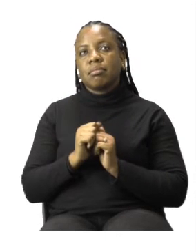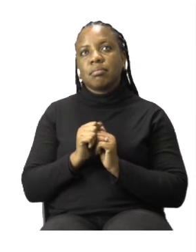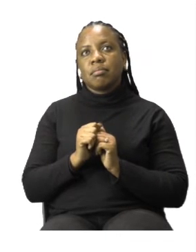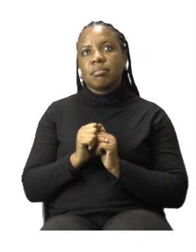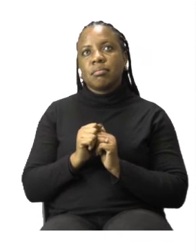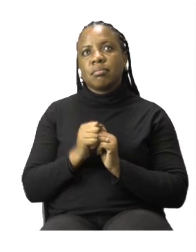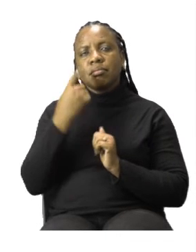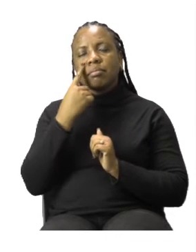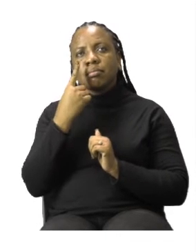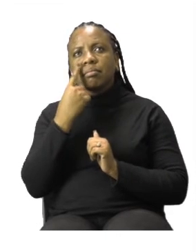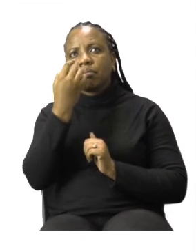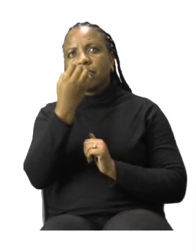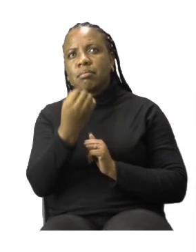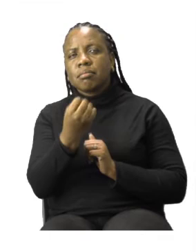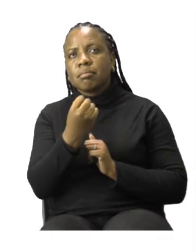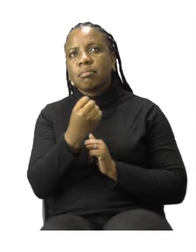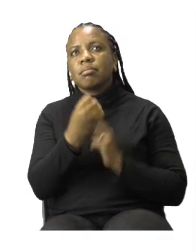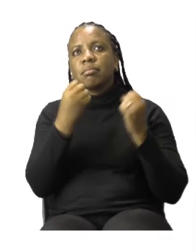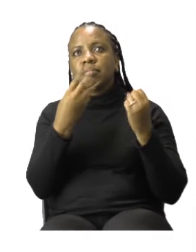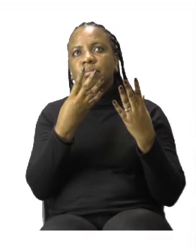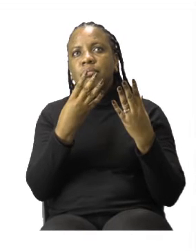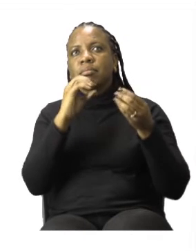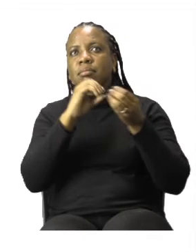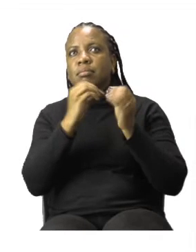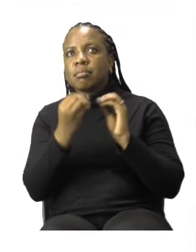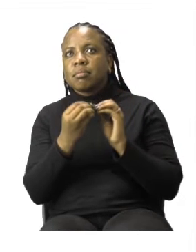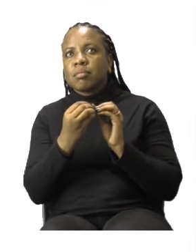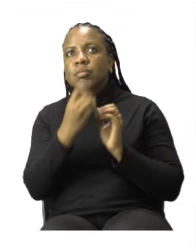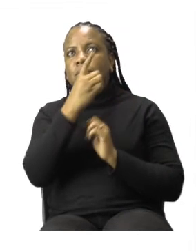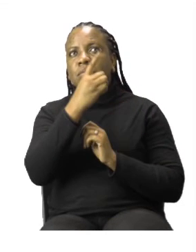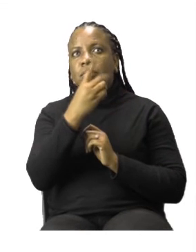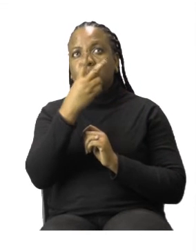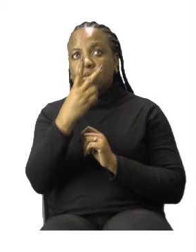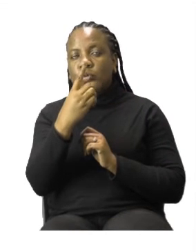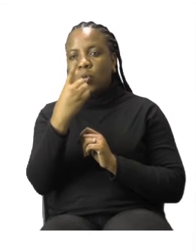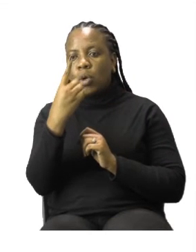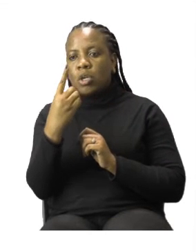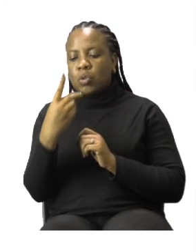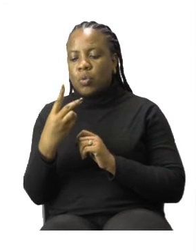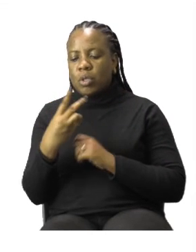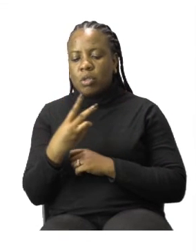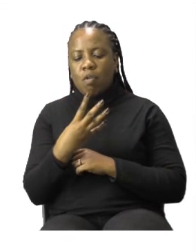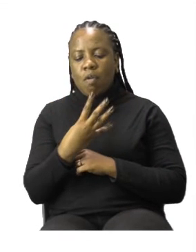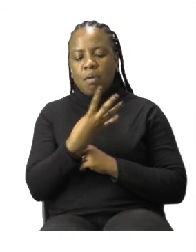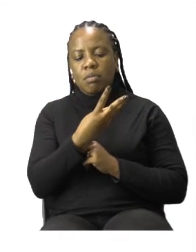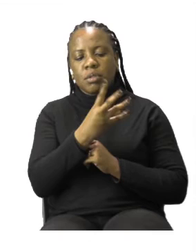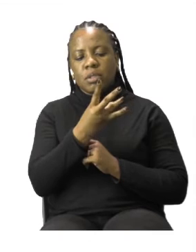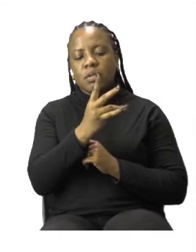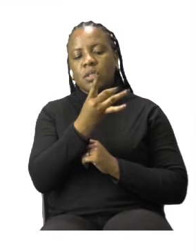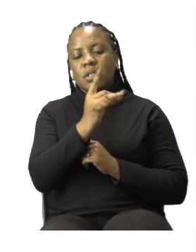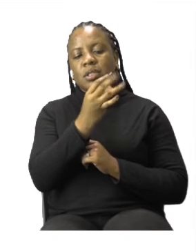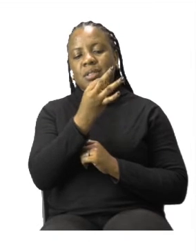12 numbers and they go in order. Then we have